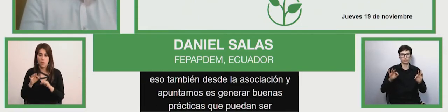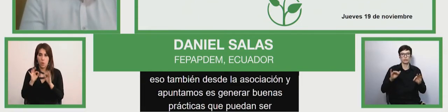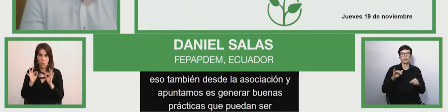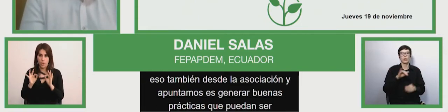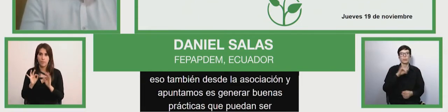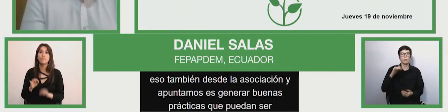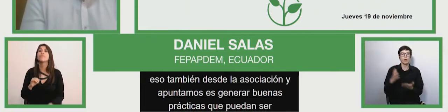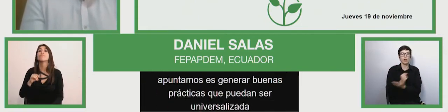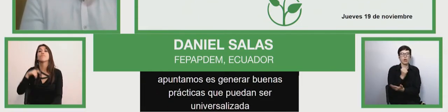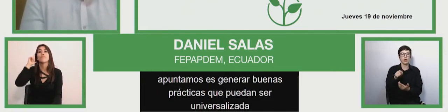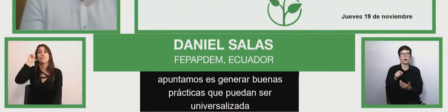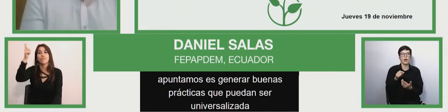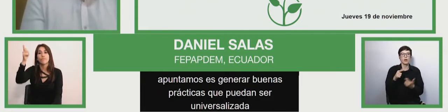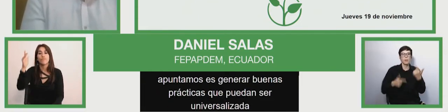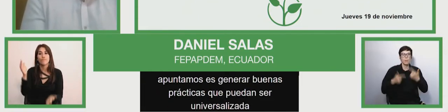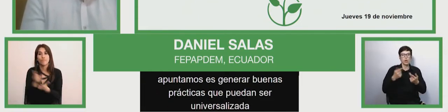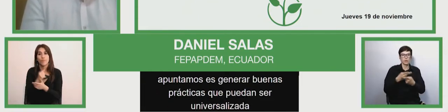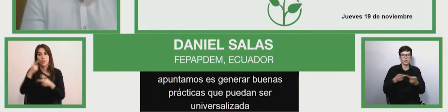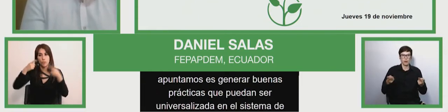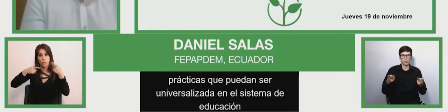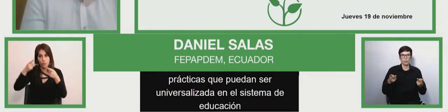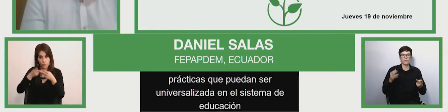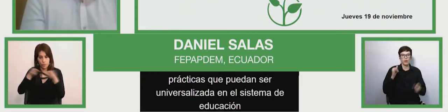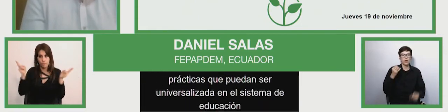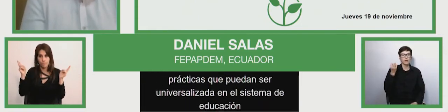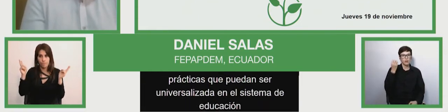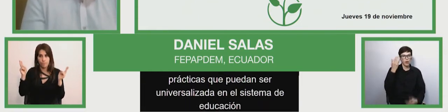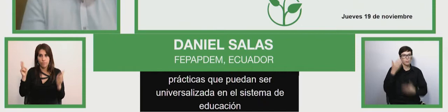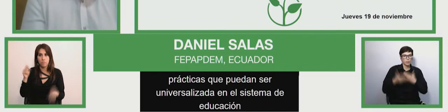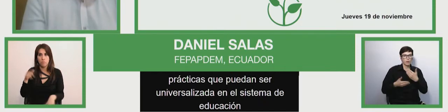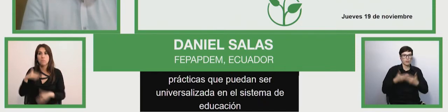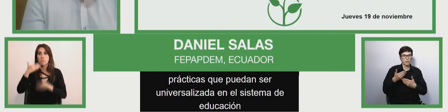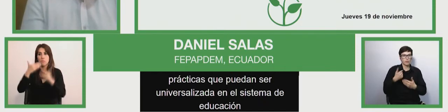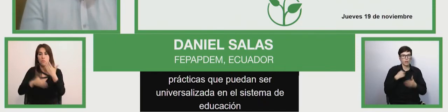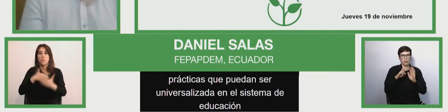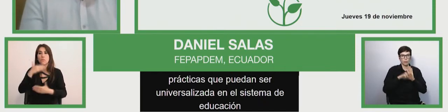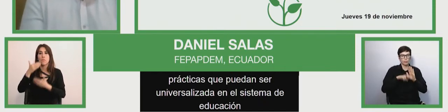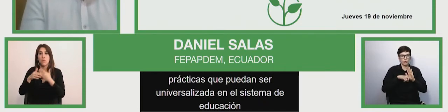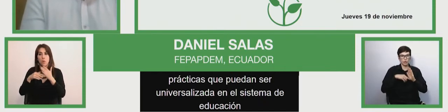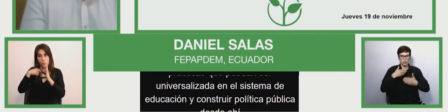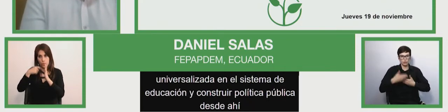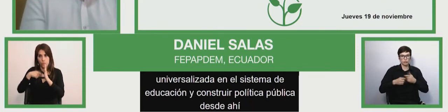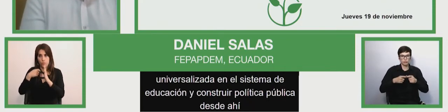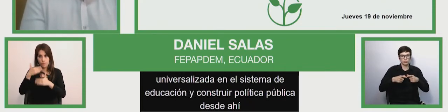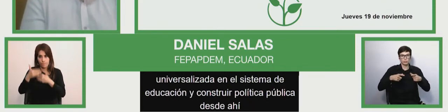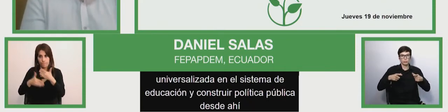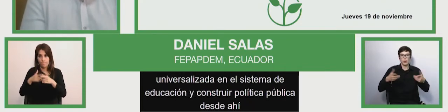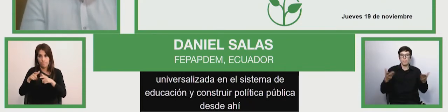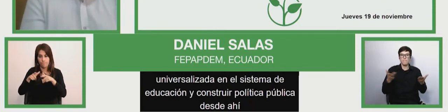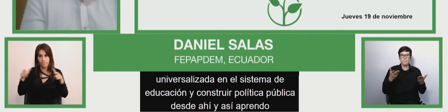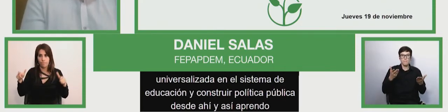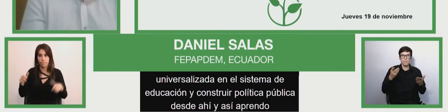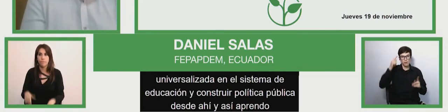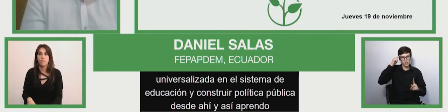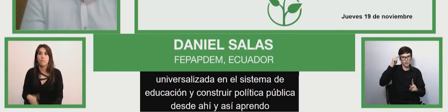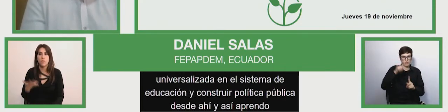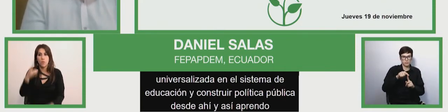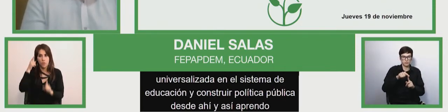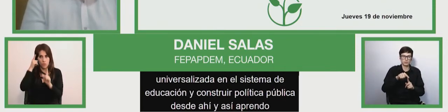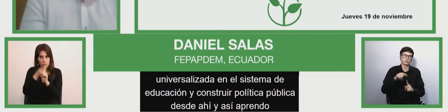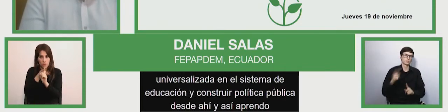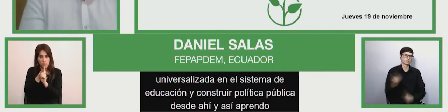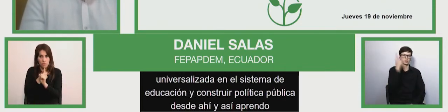from that point and here i learned this what we learned here is to find seek and find as a person